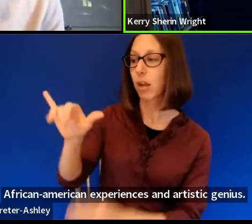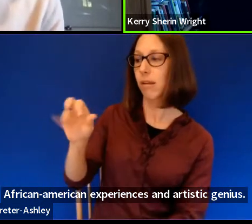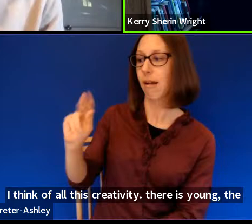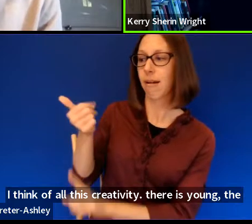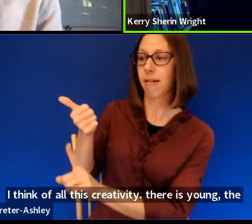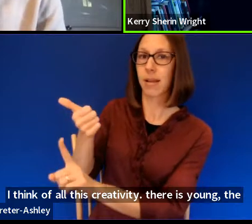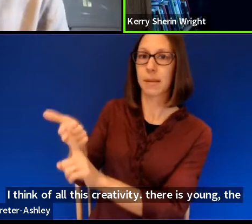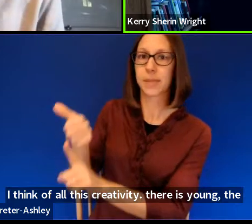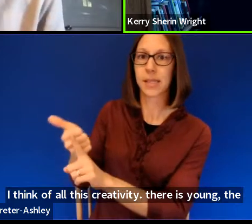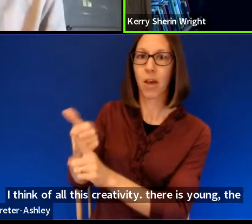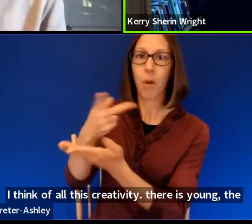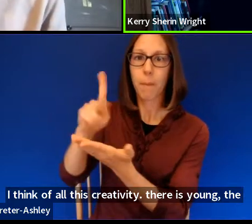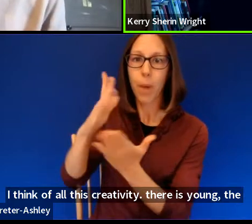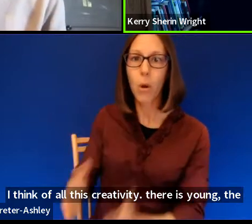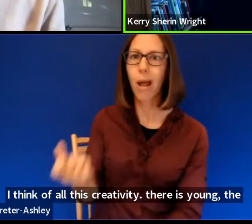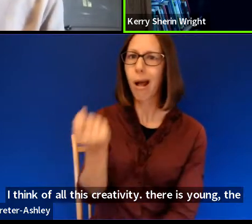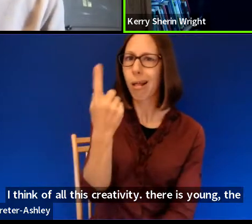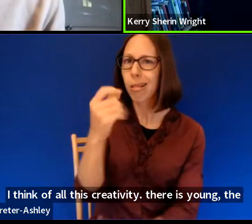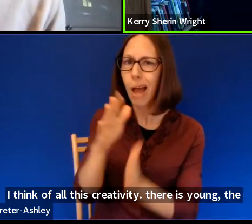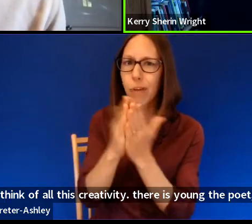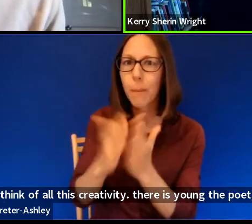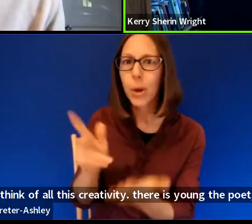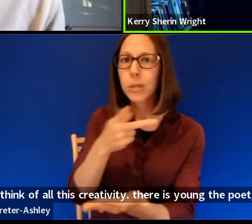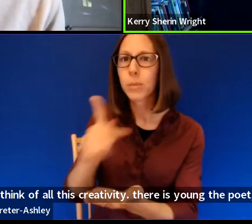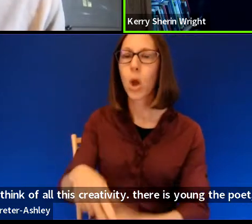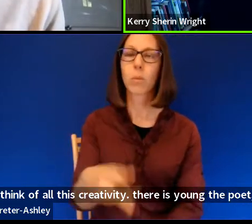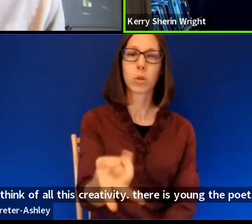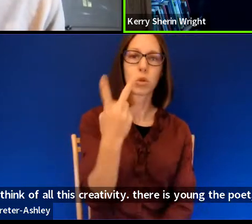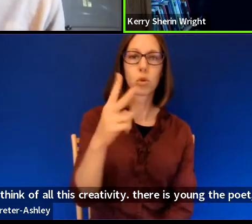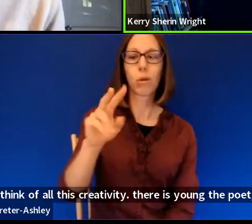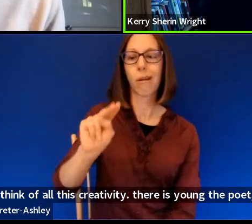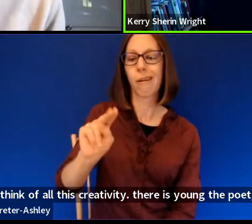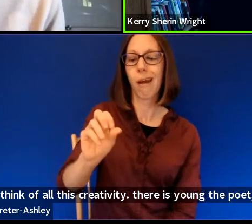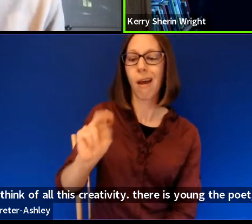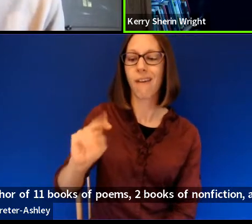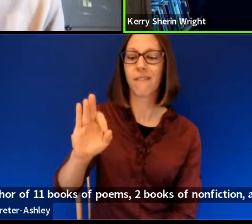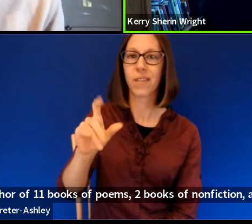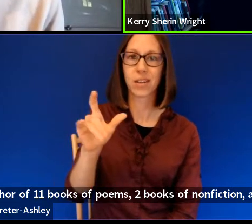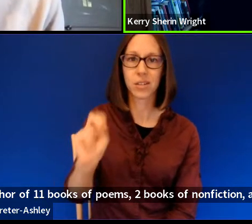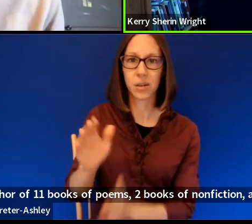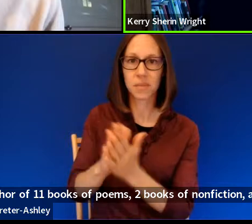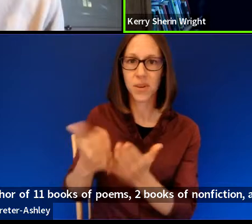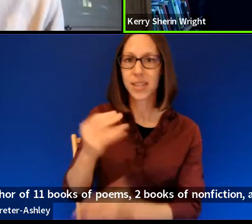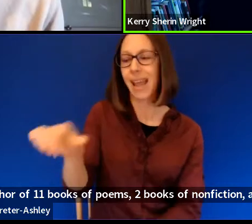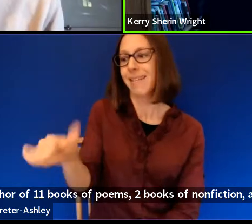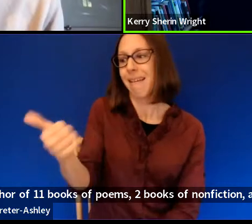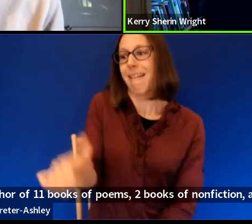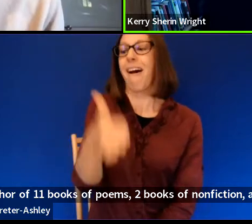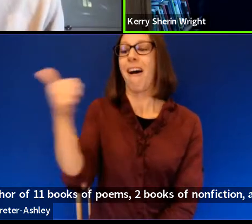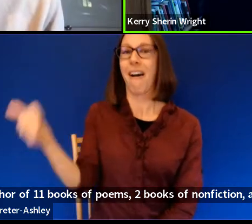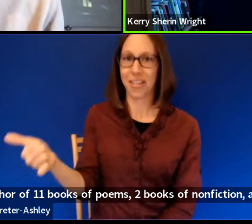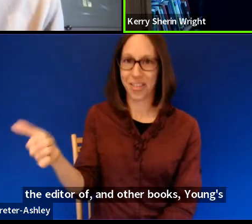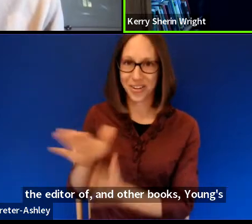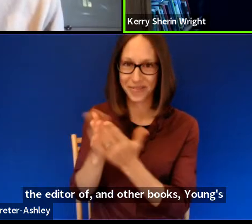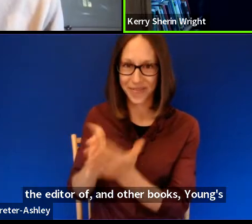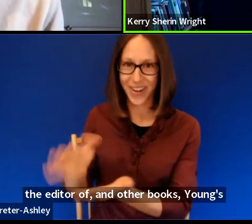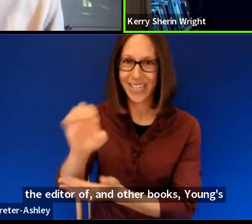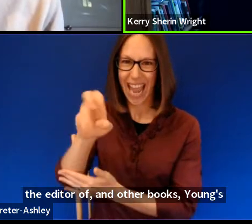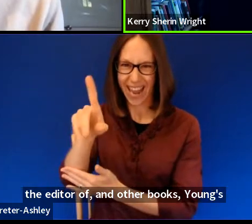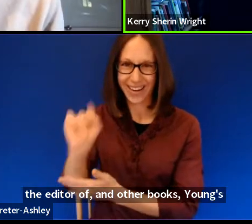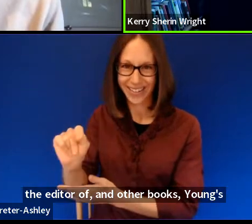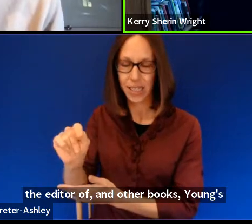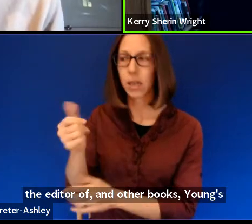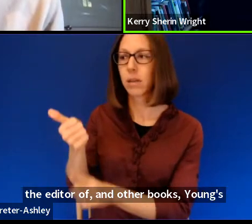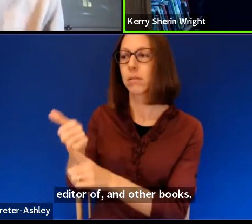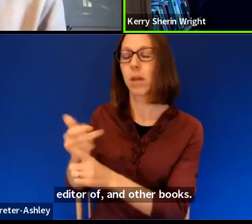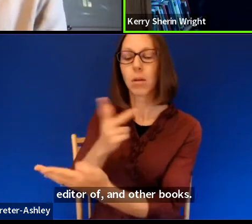author of 11 books of poems, two books of non-fiction, and the editor of 10 other books. Young's poetry is complex